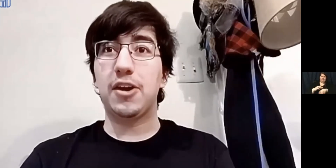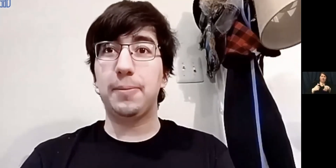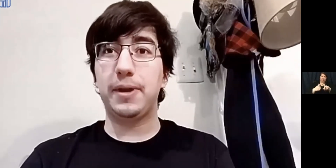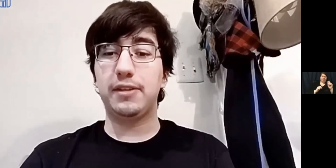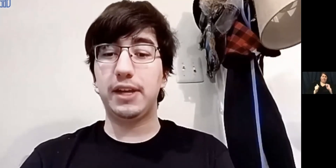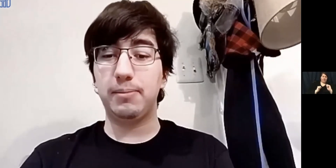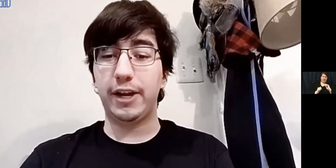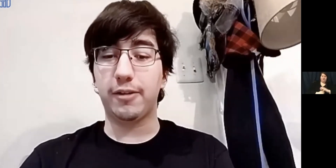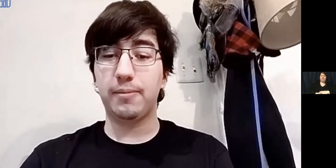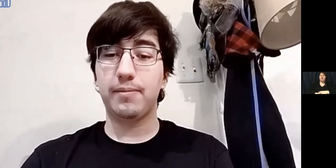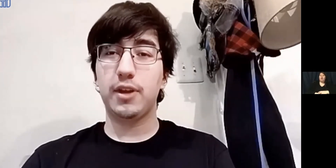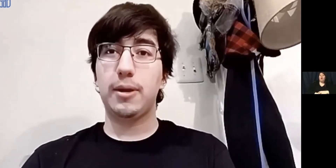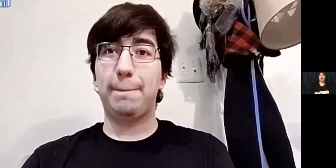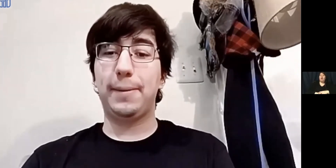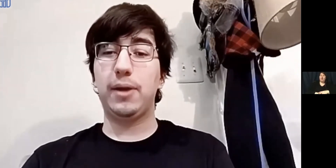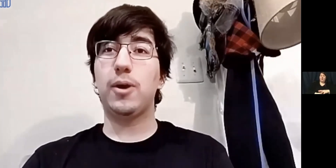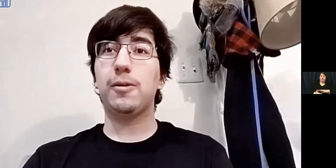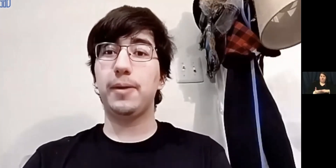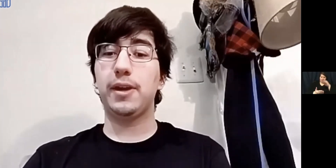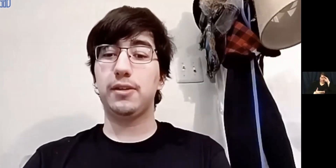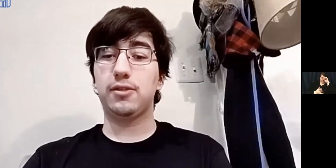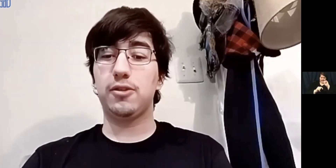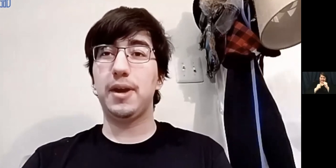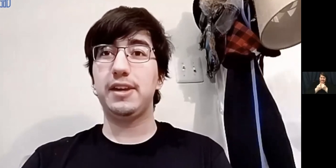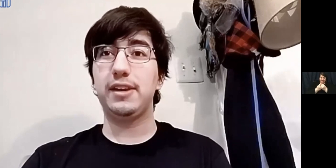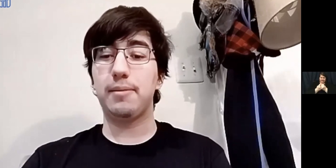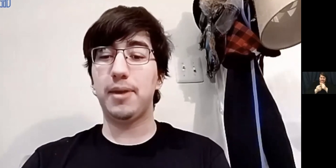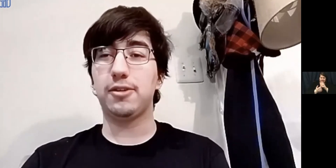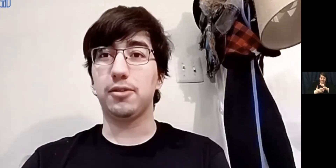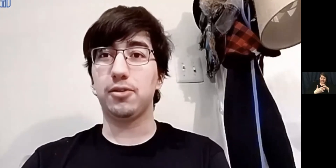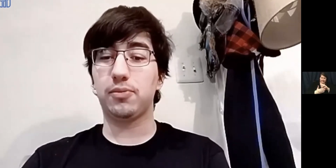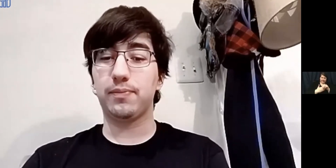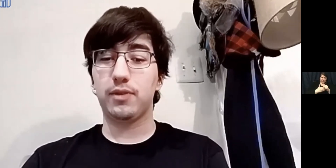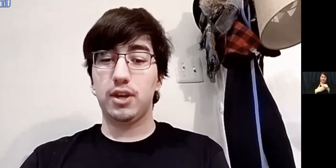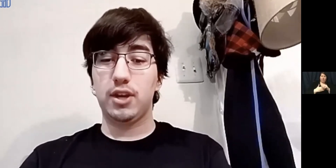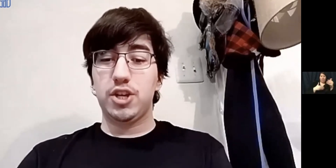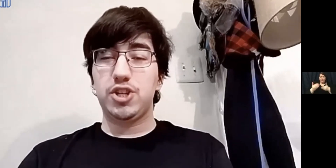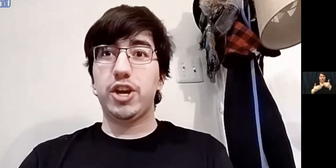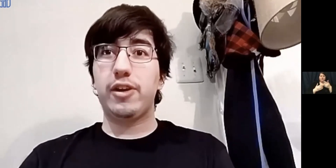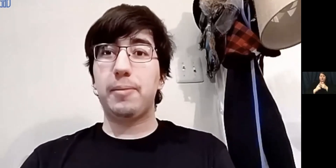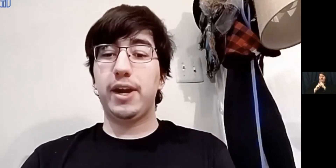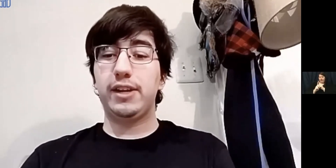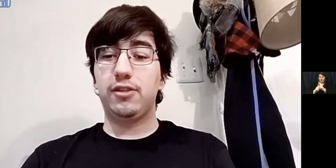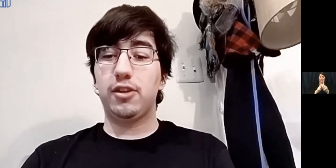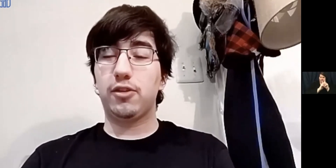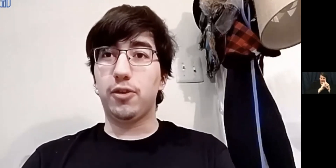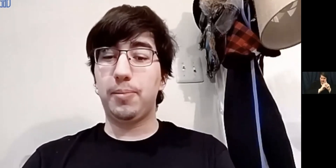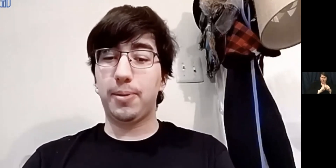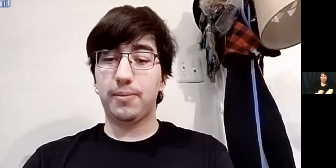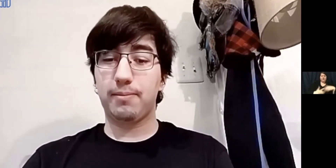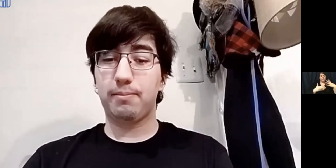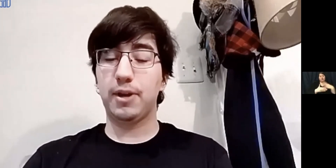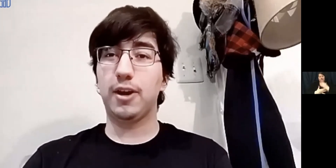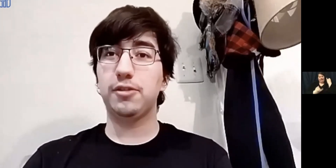how to be a team leader, being welcoming to mentees and mentors, sharing my ideas